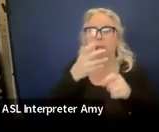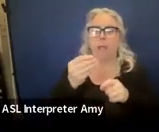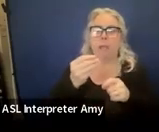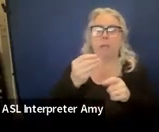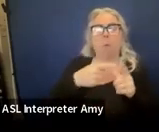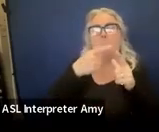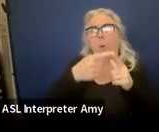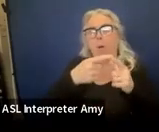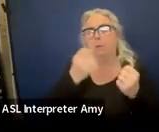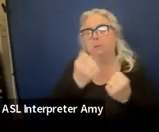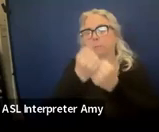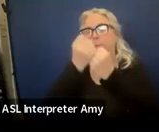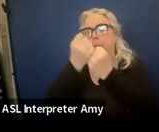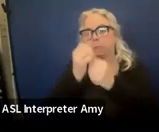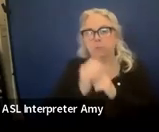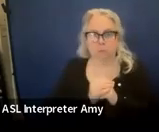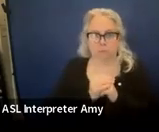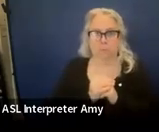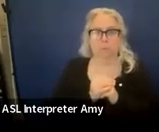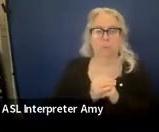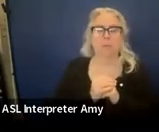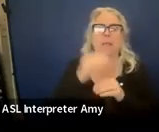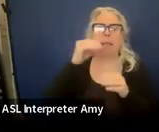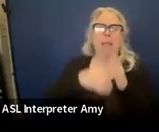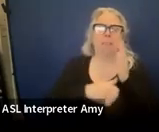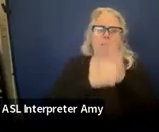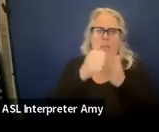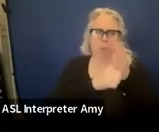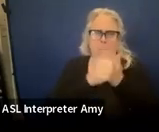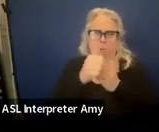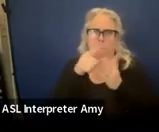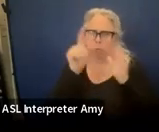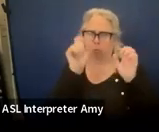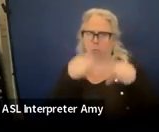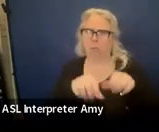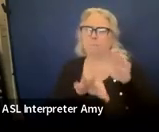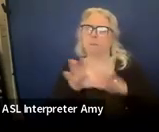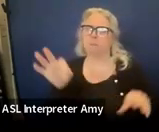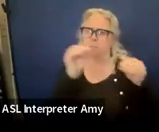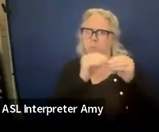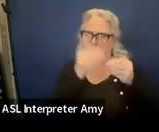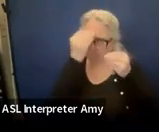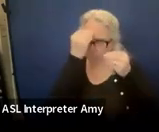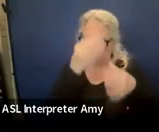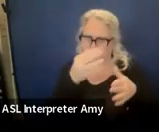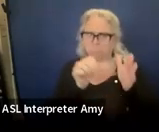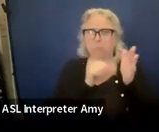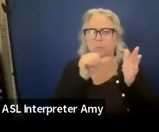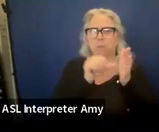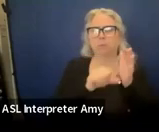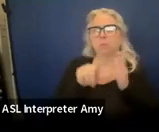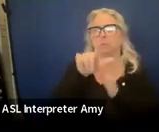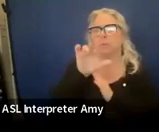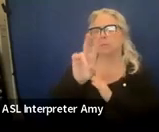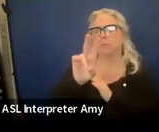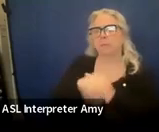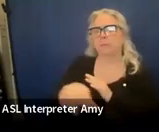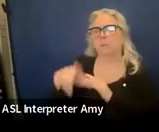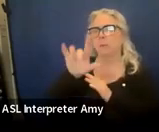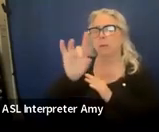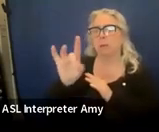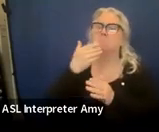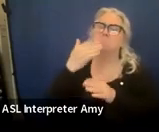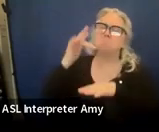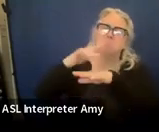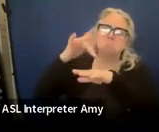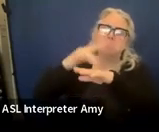and in the Procedural Manual, you can find more information about this on pages 27 and 28, always a good resource to go to